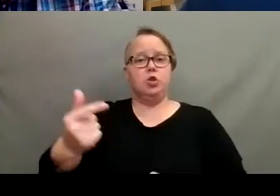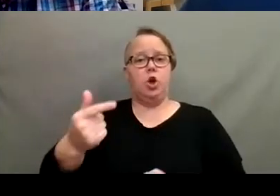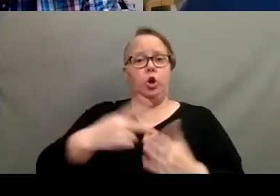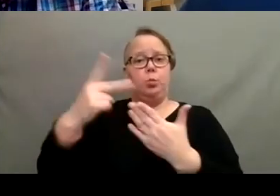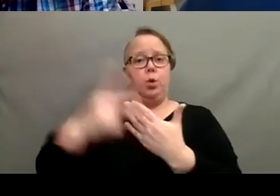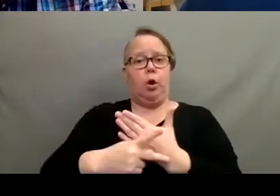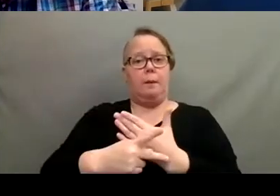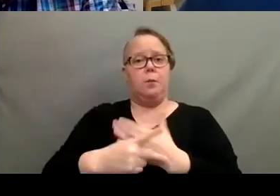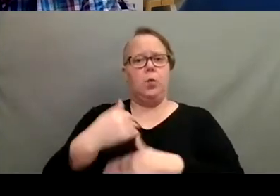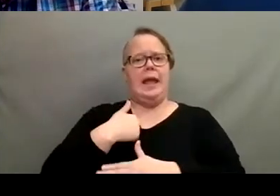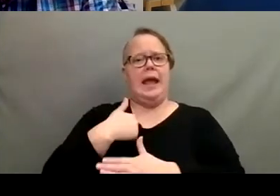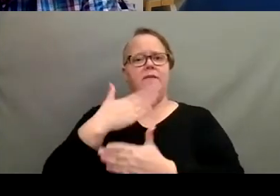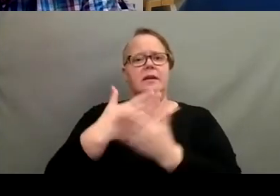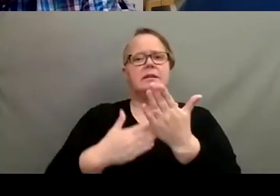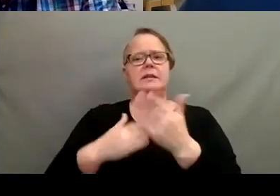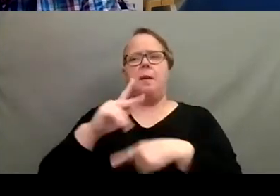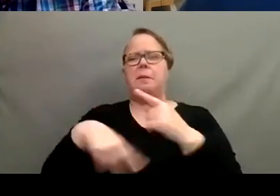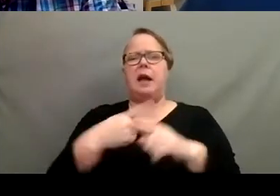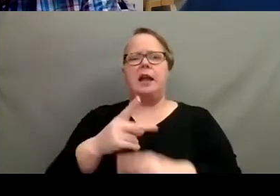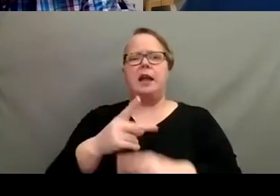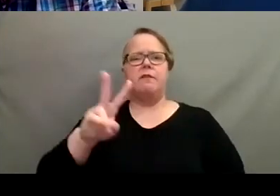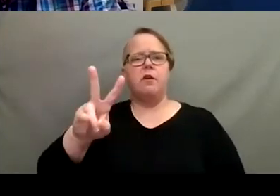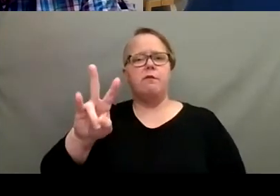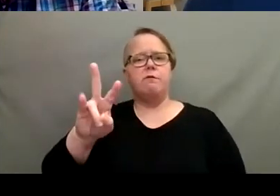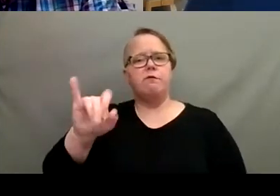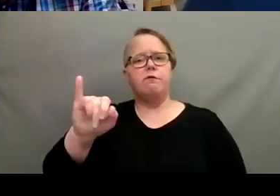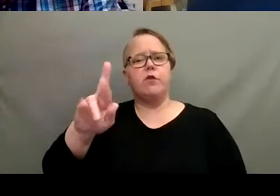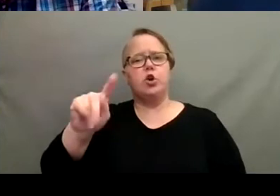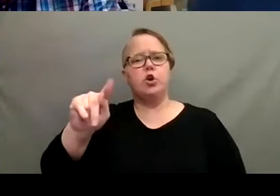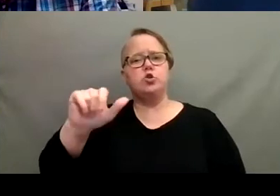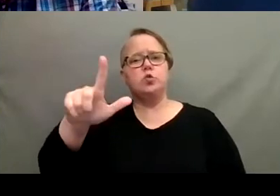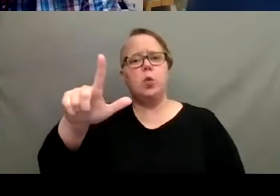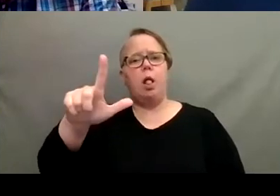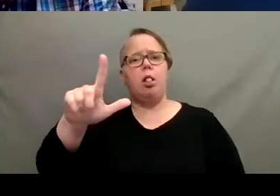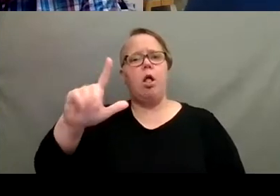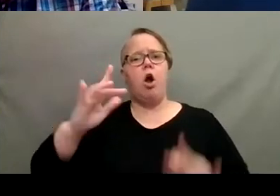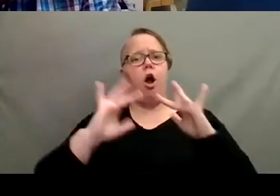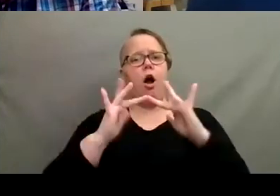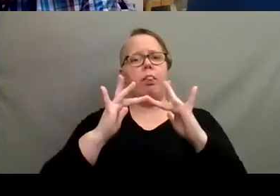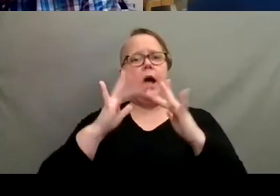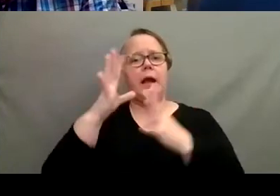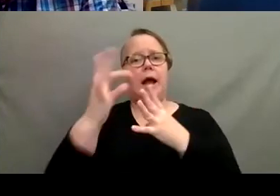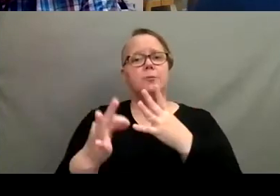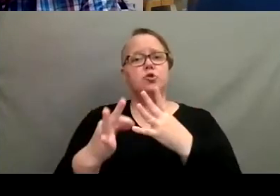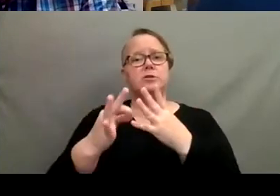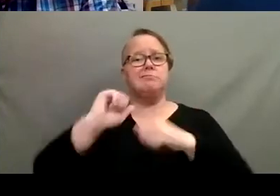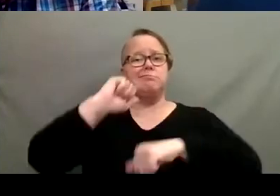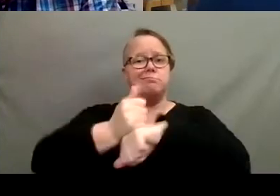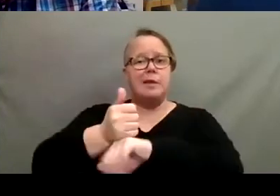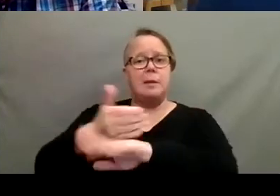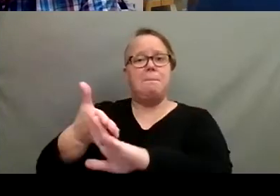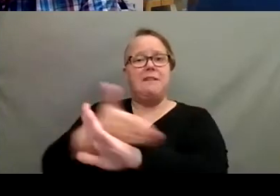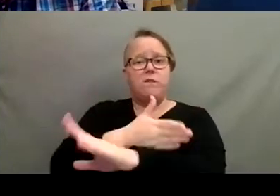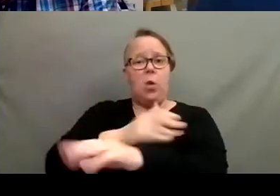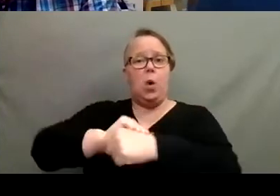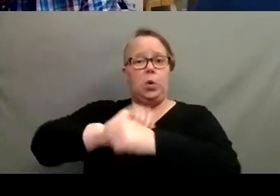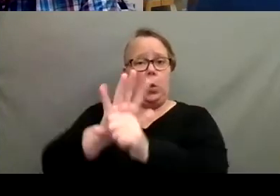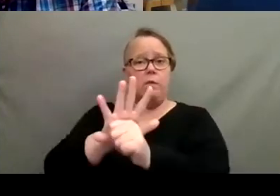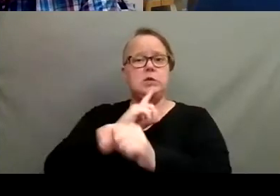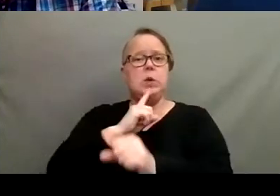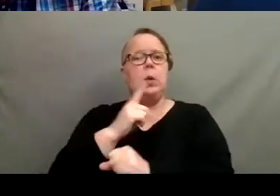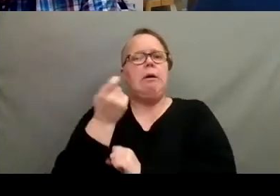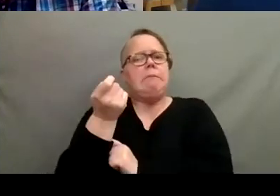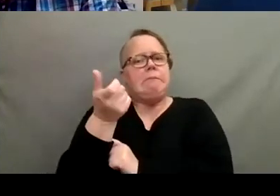had some kind of virtual online options in place, uh, before COVID hit. So we were a little bit